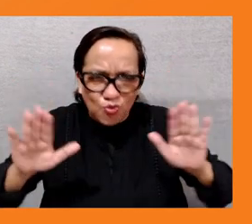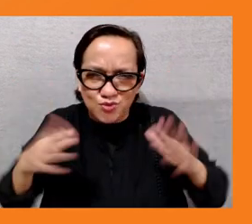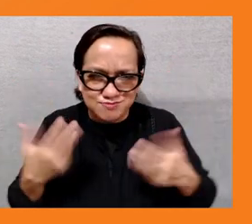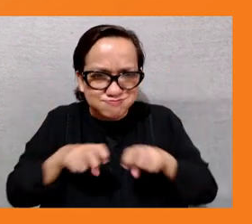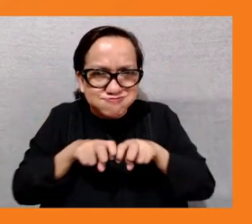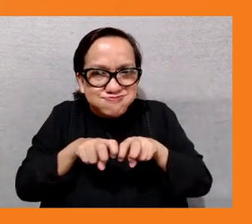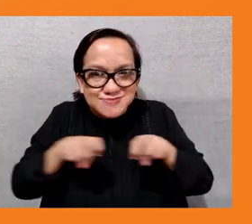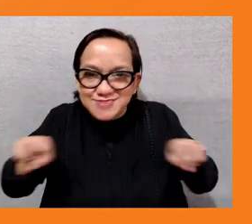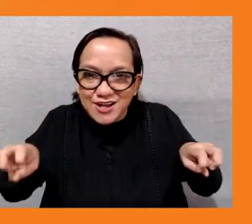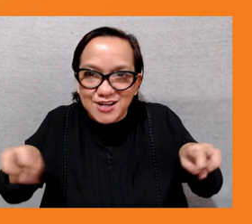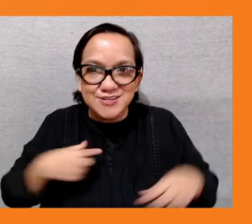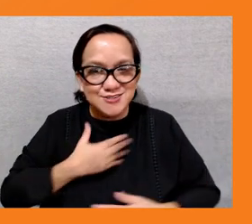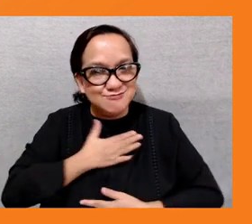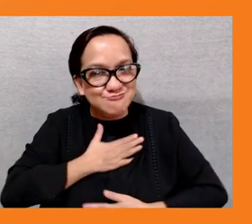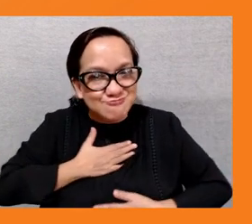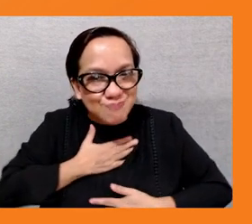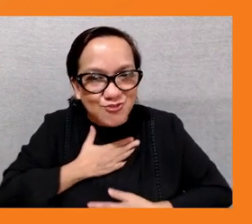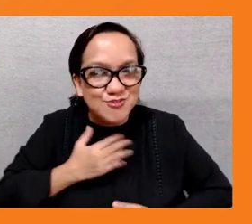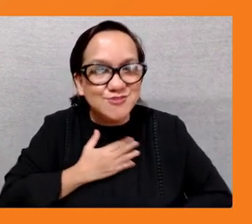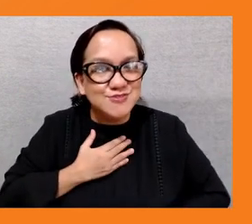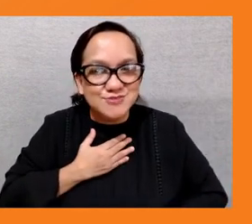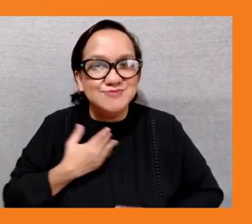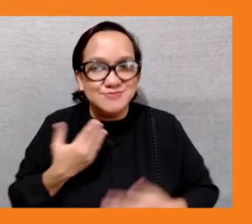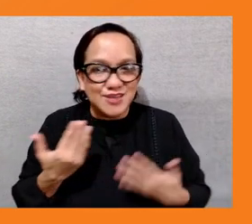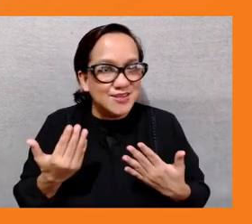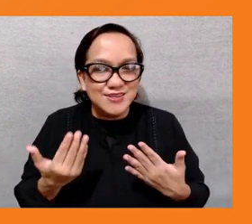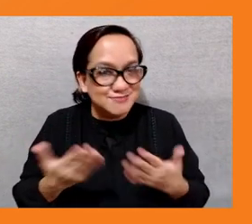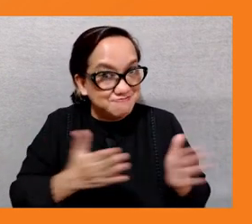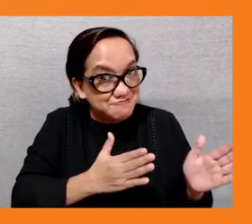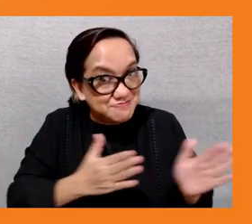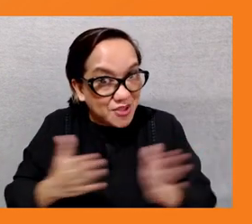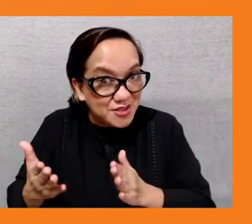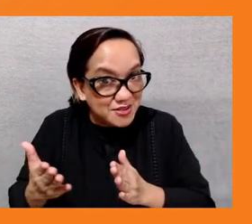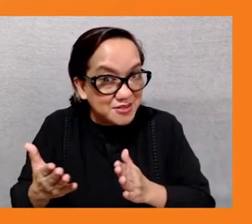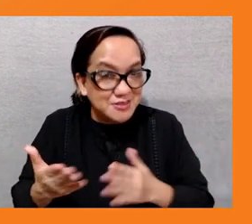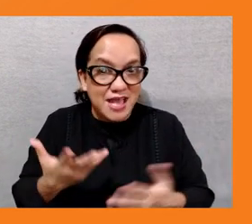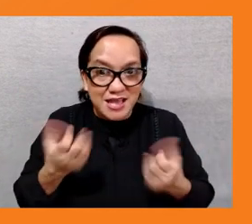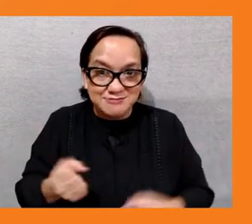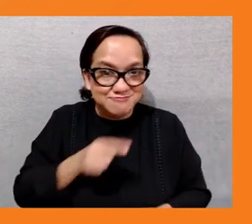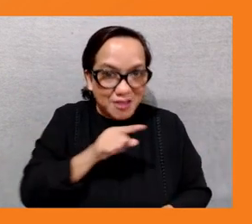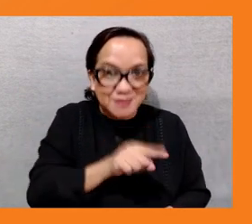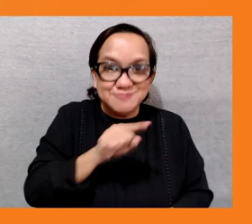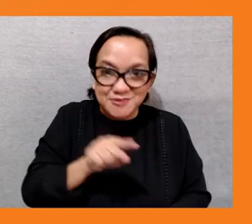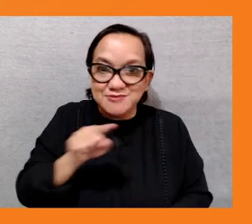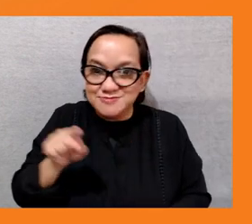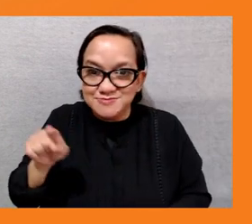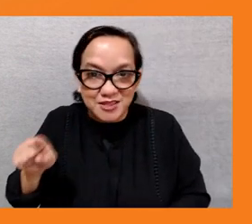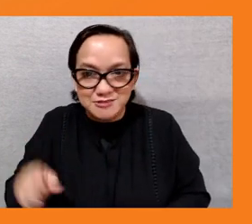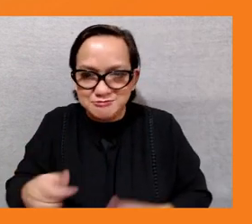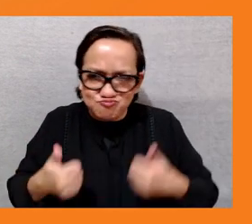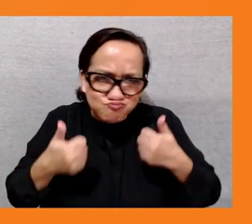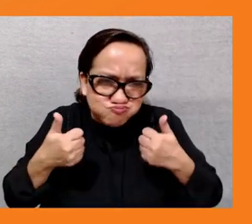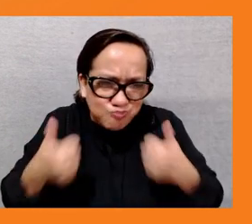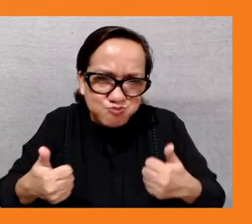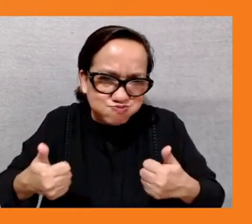how you structure this event it's very well organized from kate speaking on the just transition framework